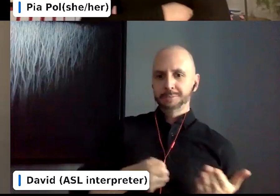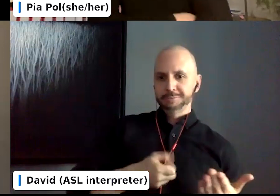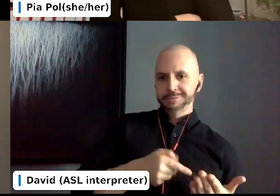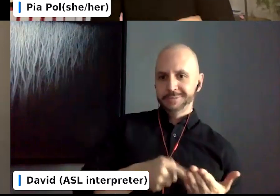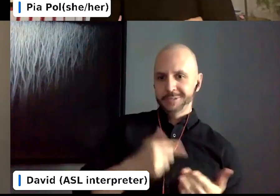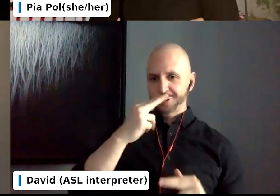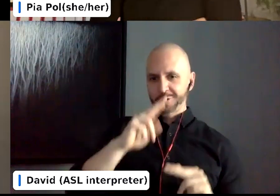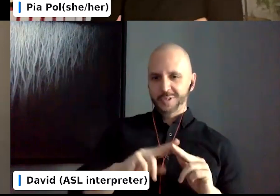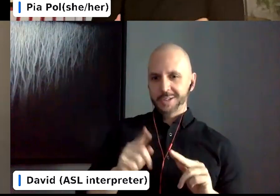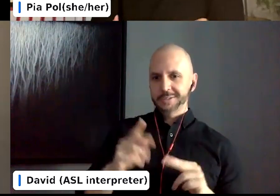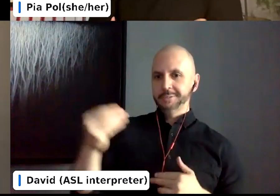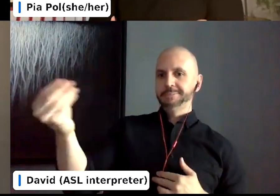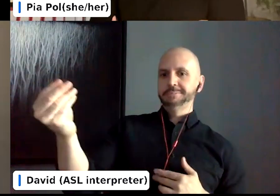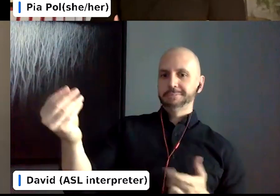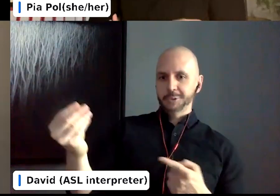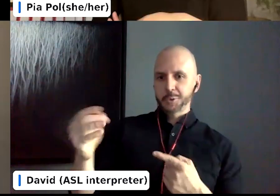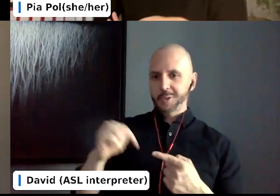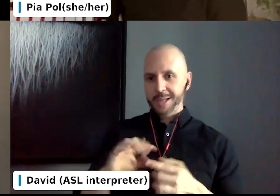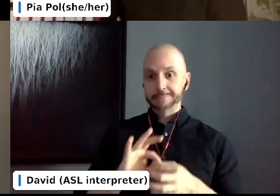to this book. So, yeah.